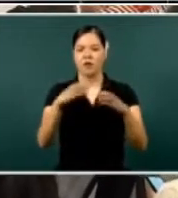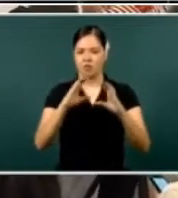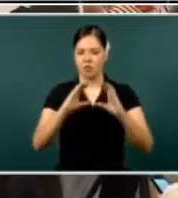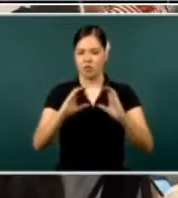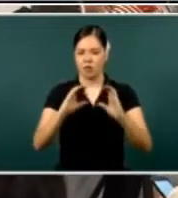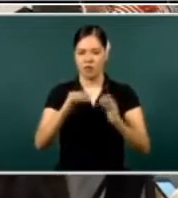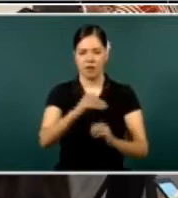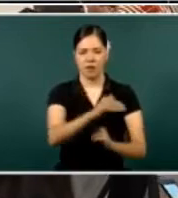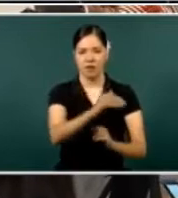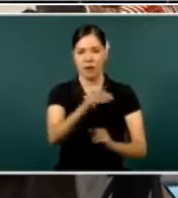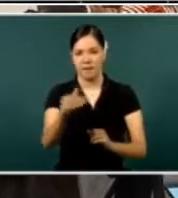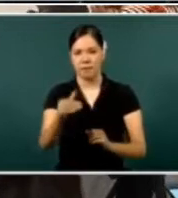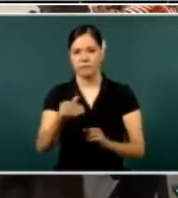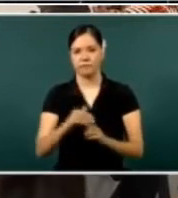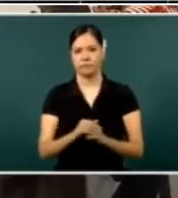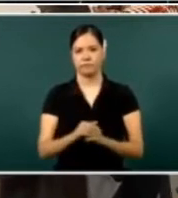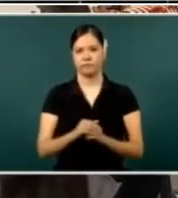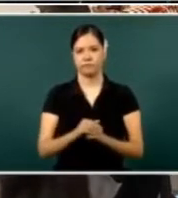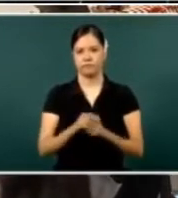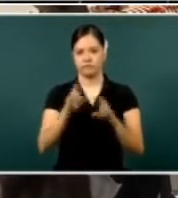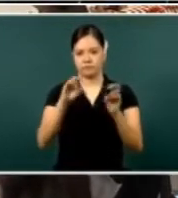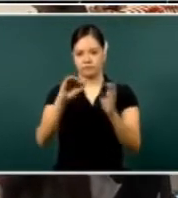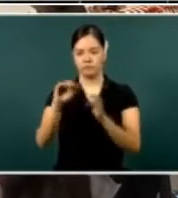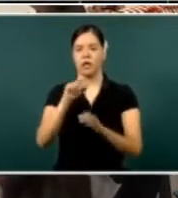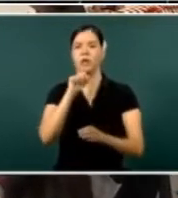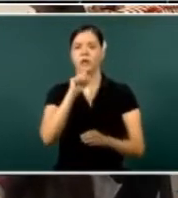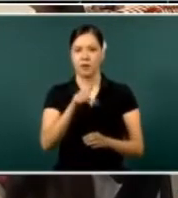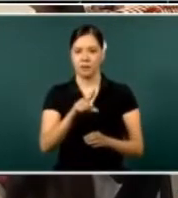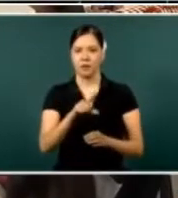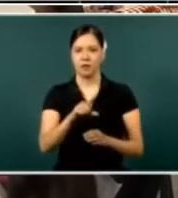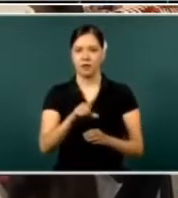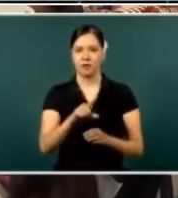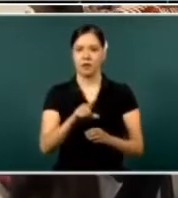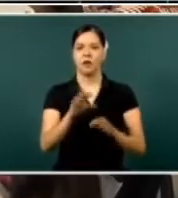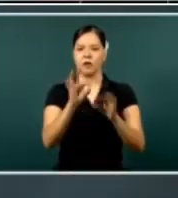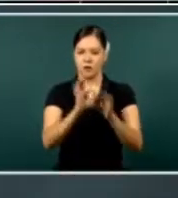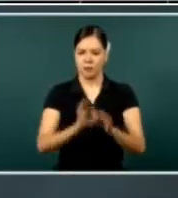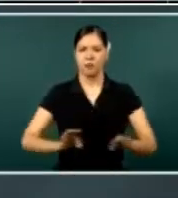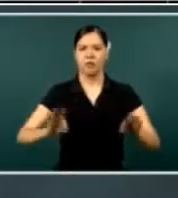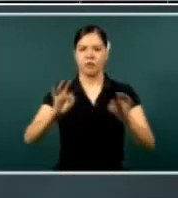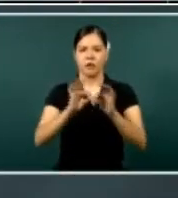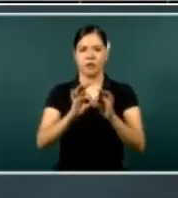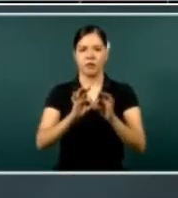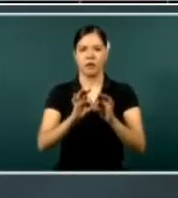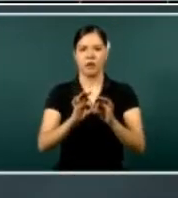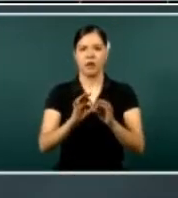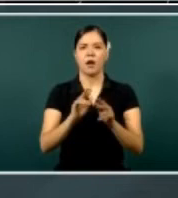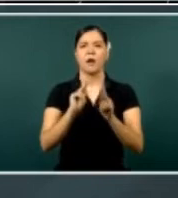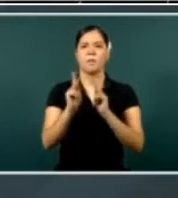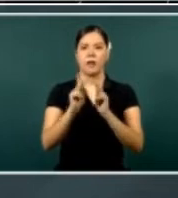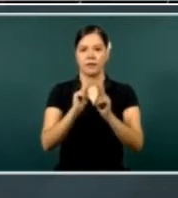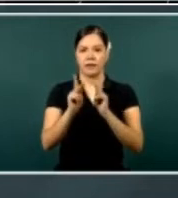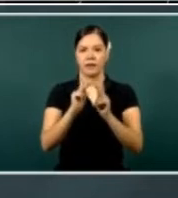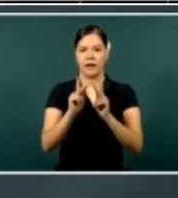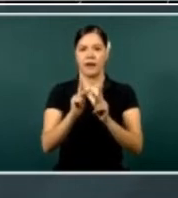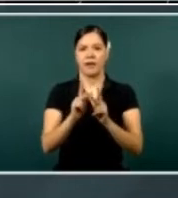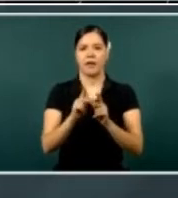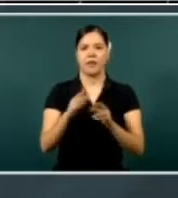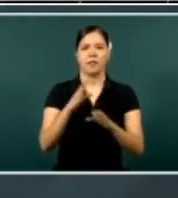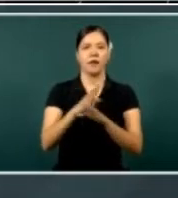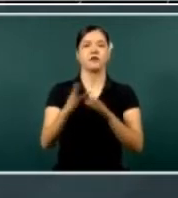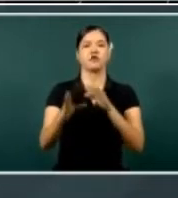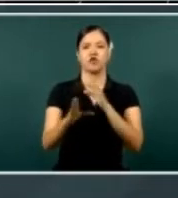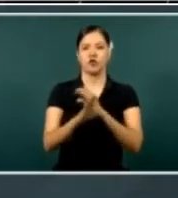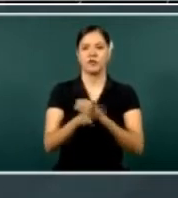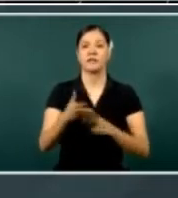special way. And also to help it stand out the patrimony of the culture and